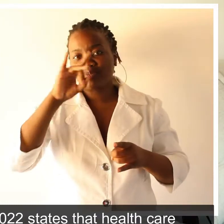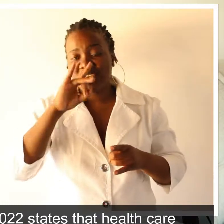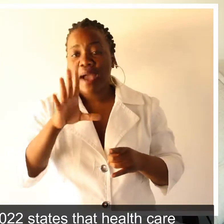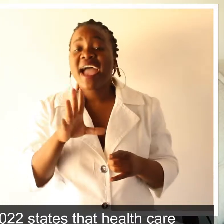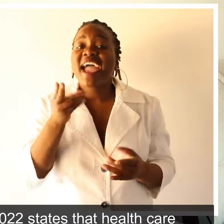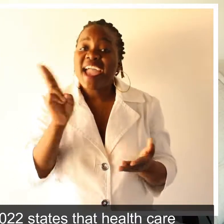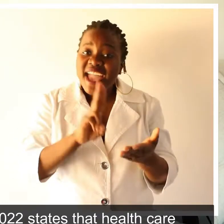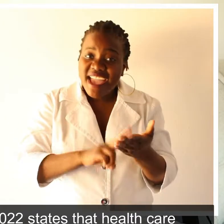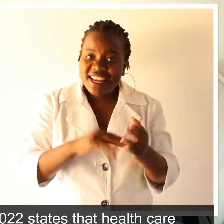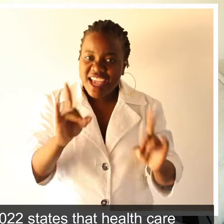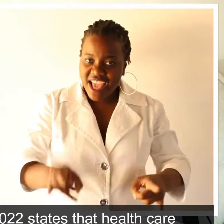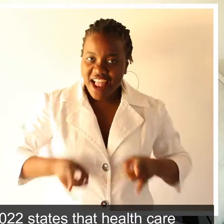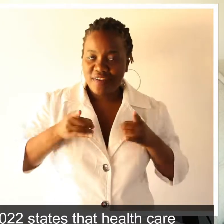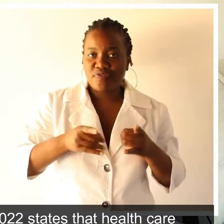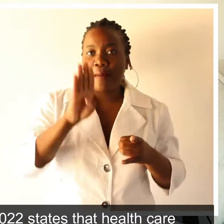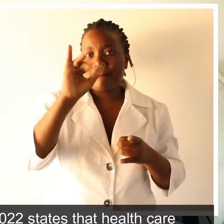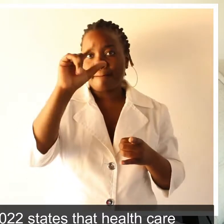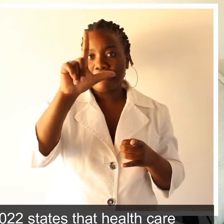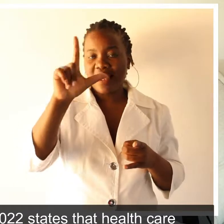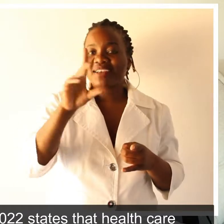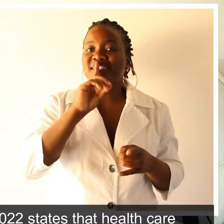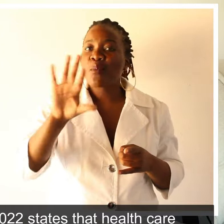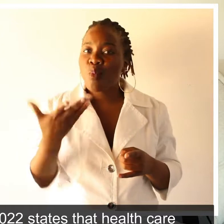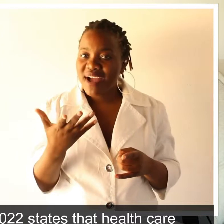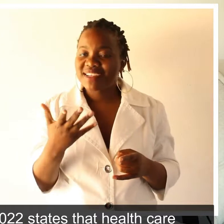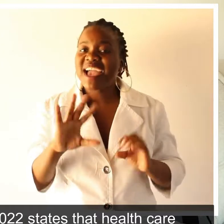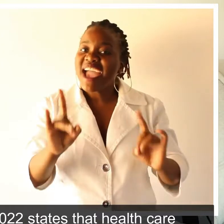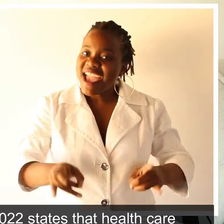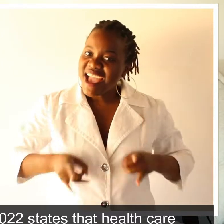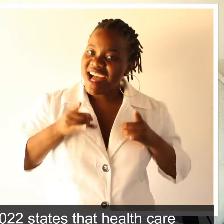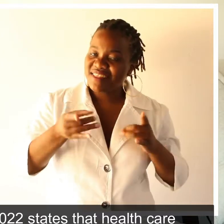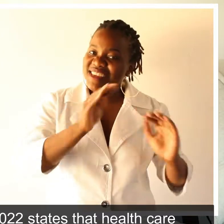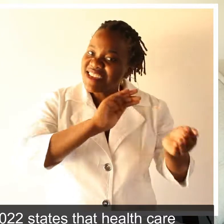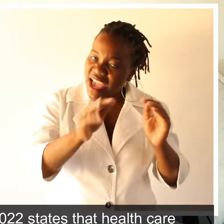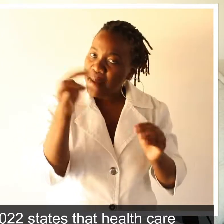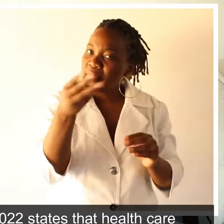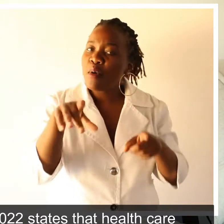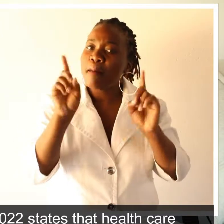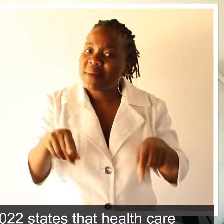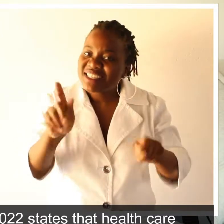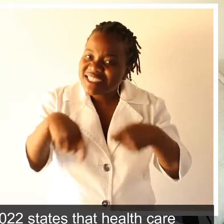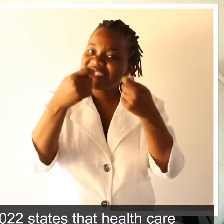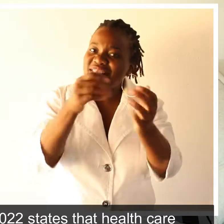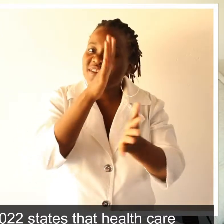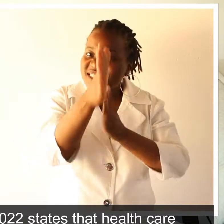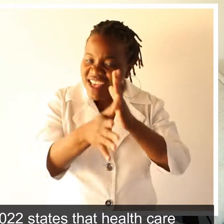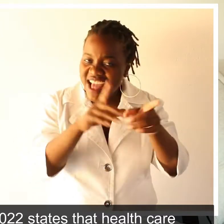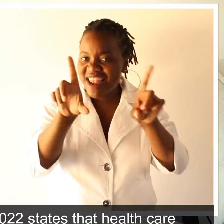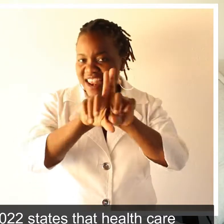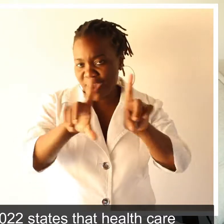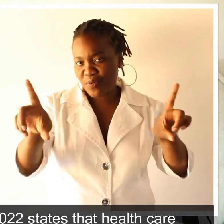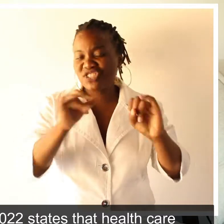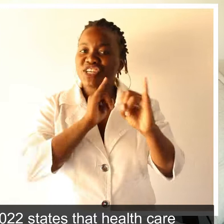And according to the Health Service Amendment Bill of 2022, it states that healthcare service providers must provide